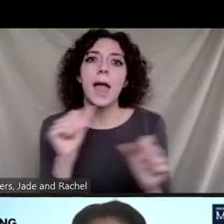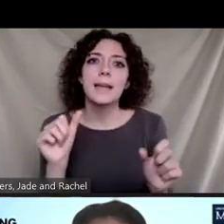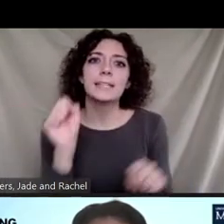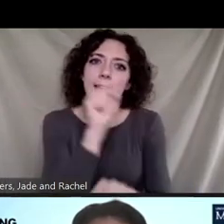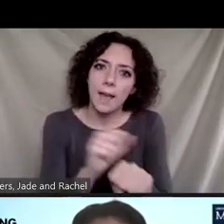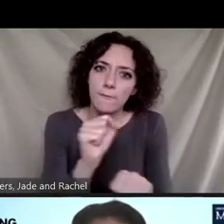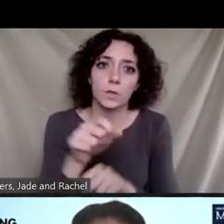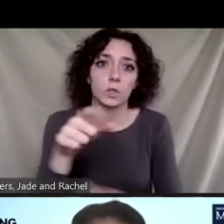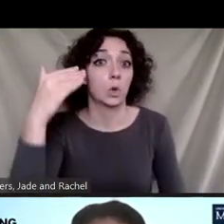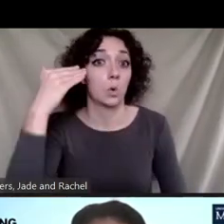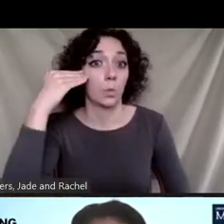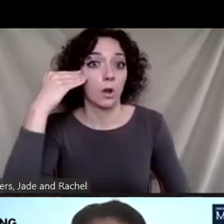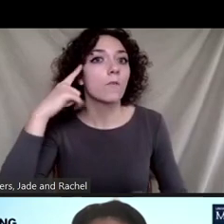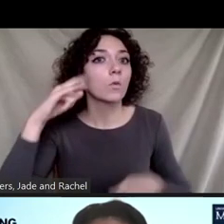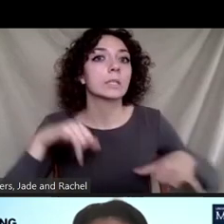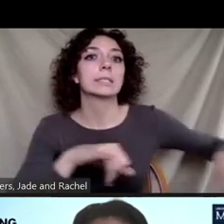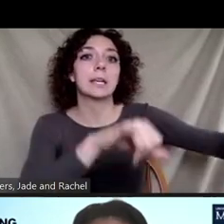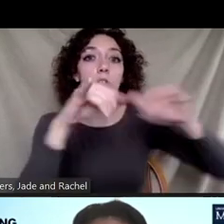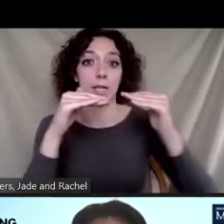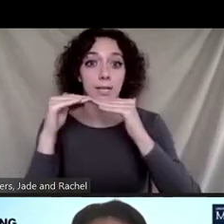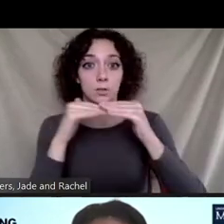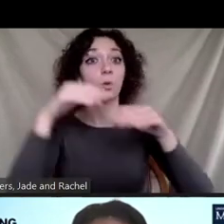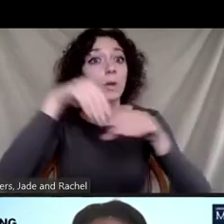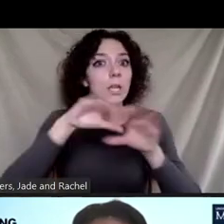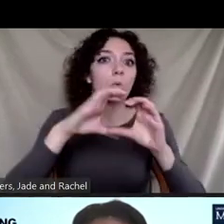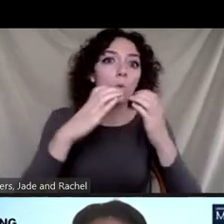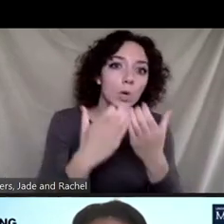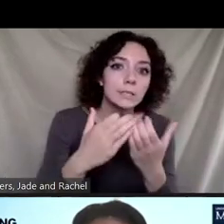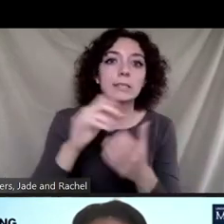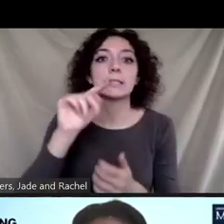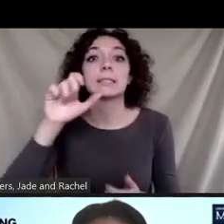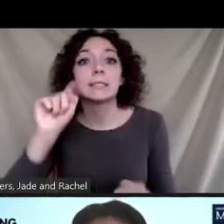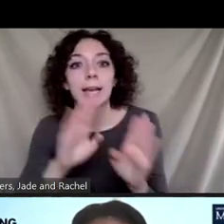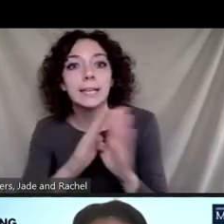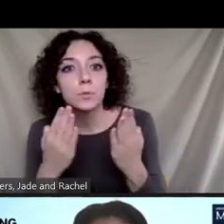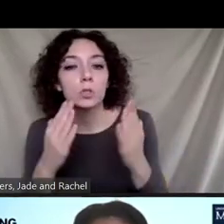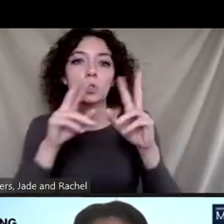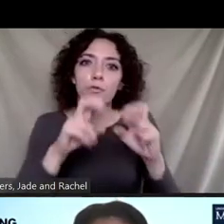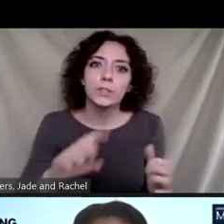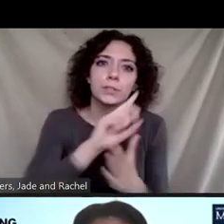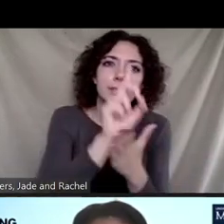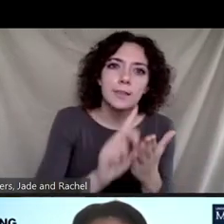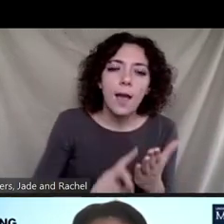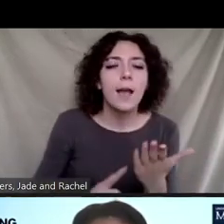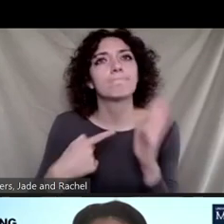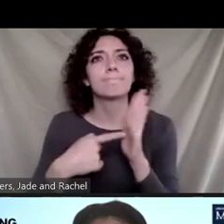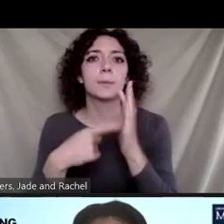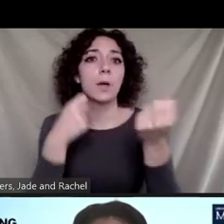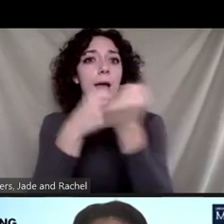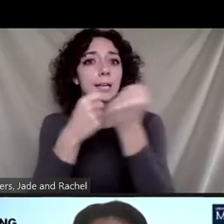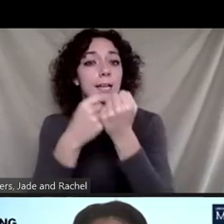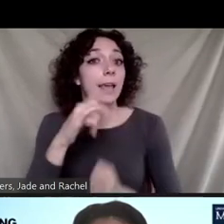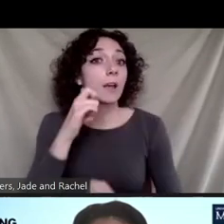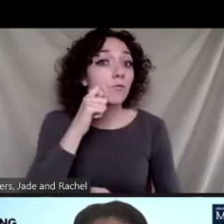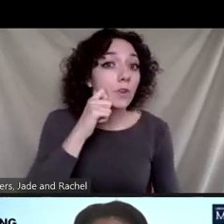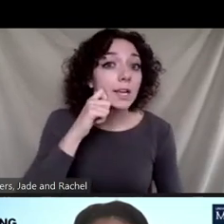aware of to standardize equity within courses, textbooks, and, or research design, such as advocating that race or ethnicity be a